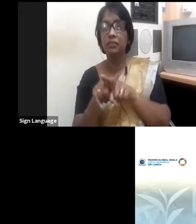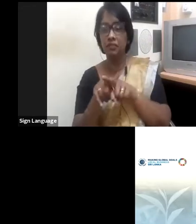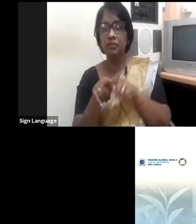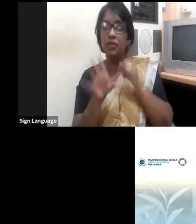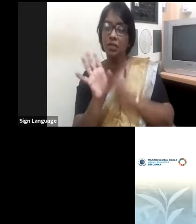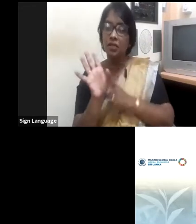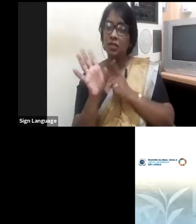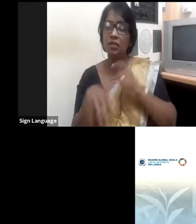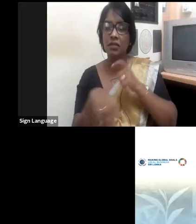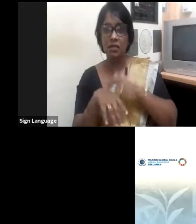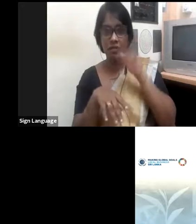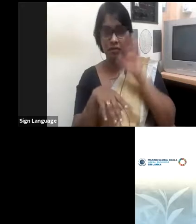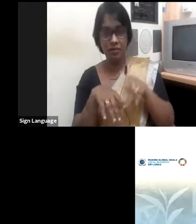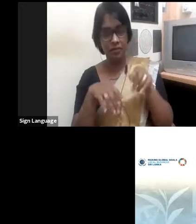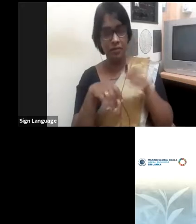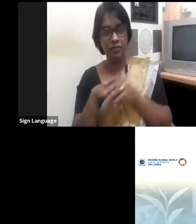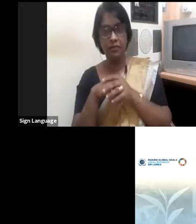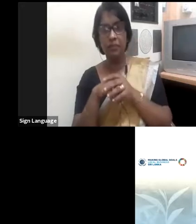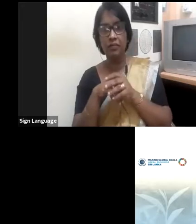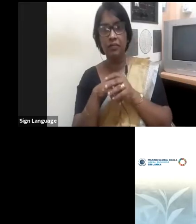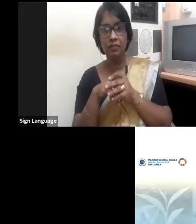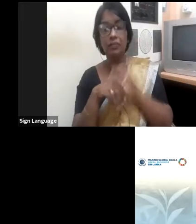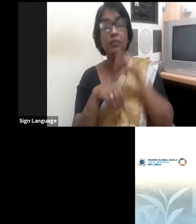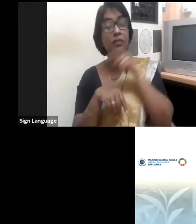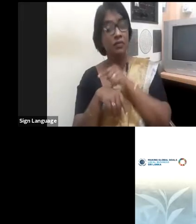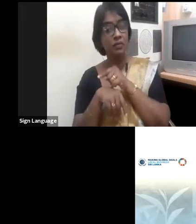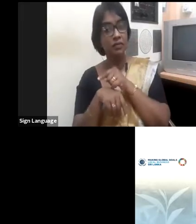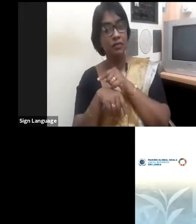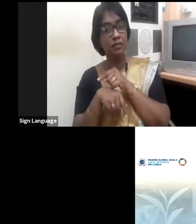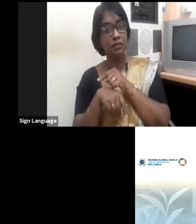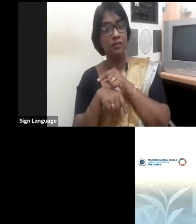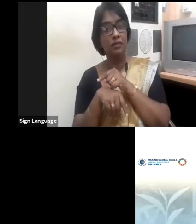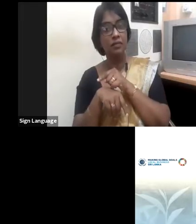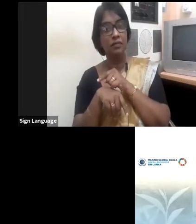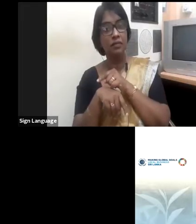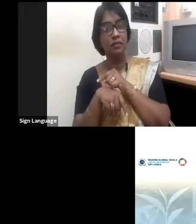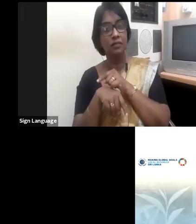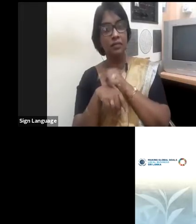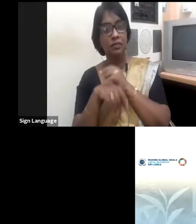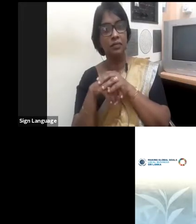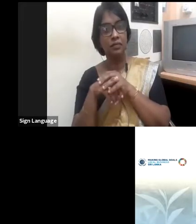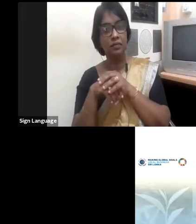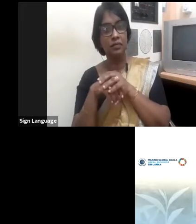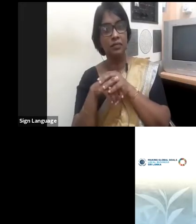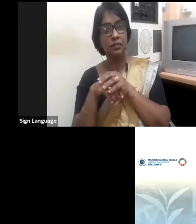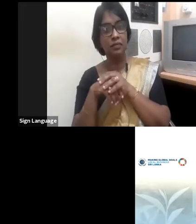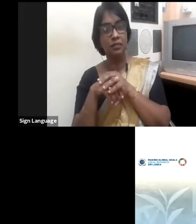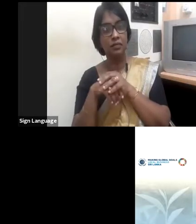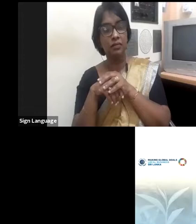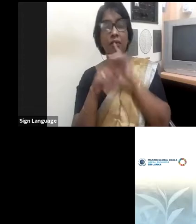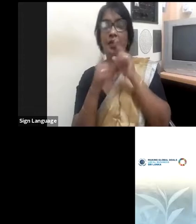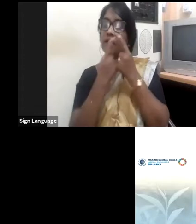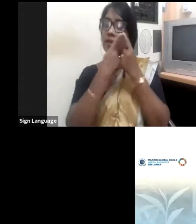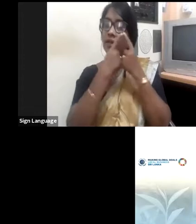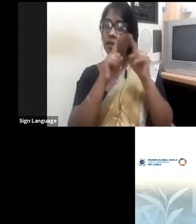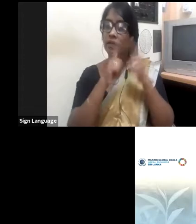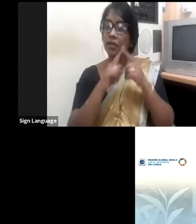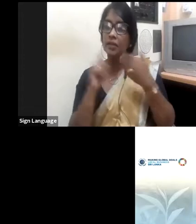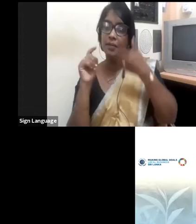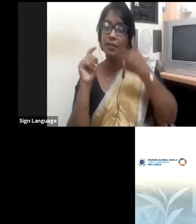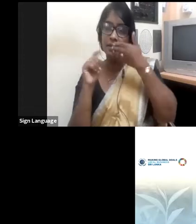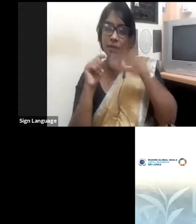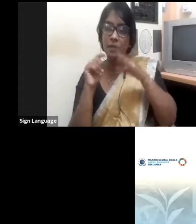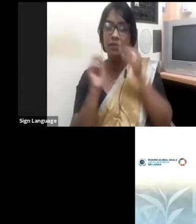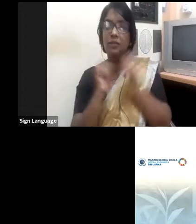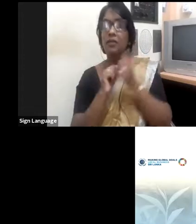and it also brings a diverse thought leadership into the teams. So it's very important, it's also very